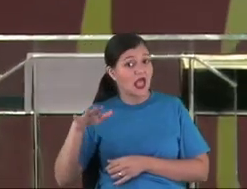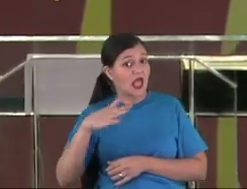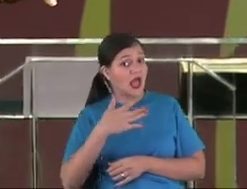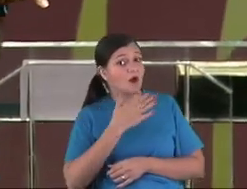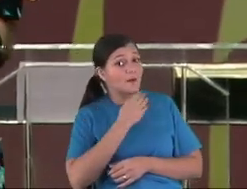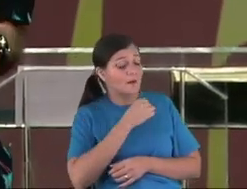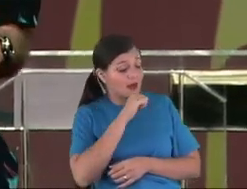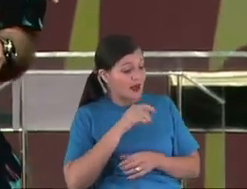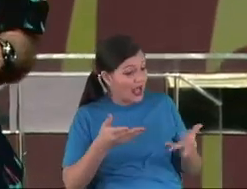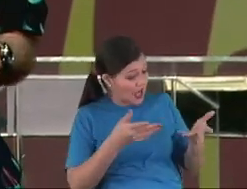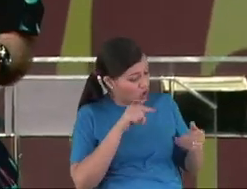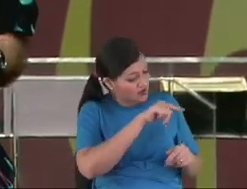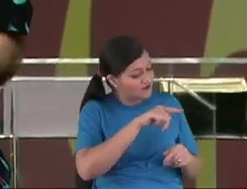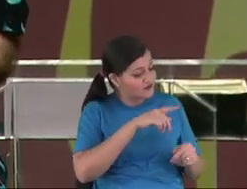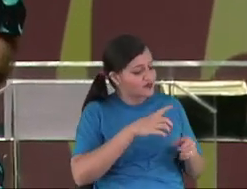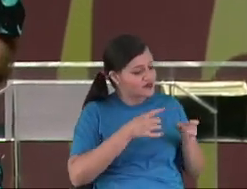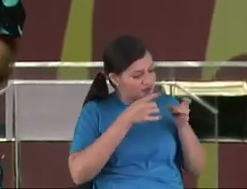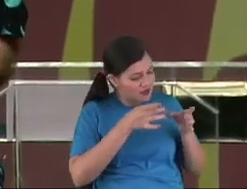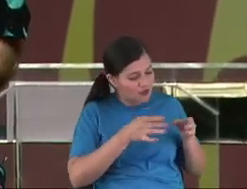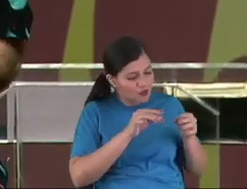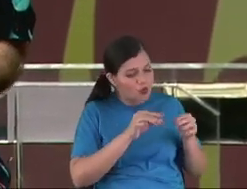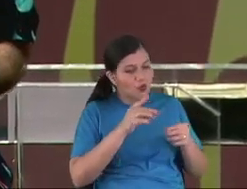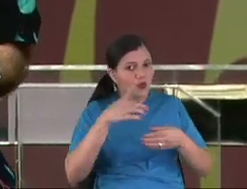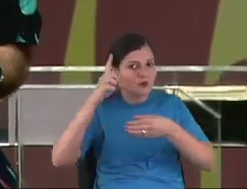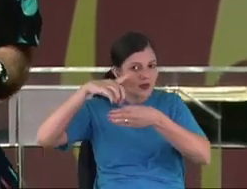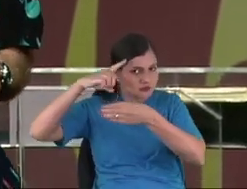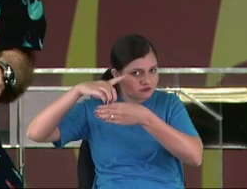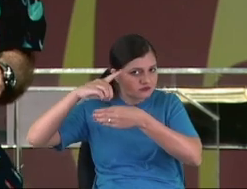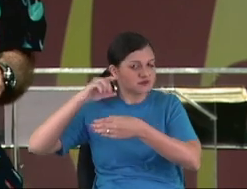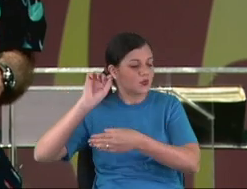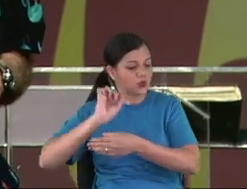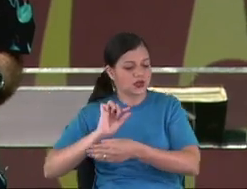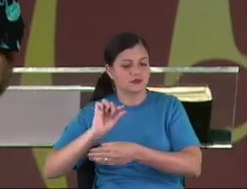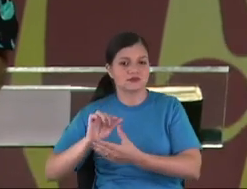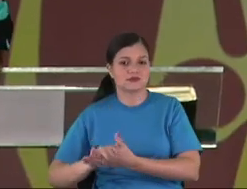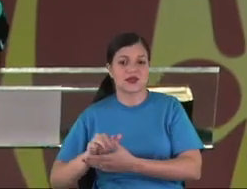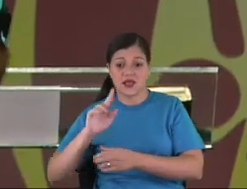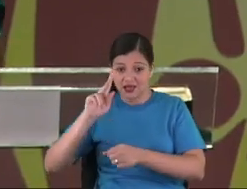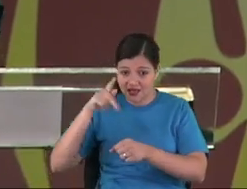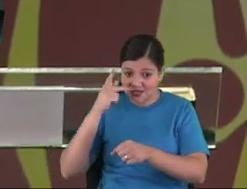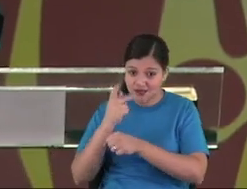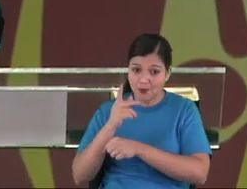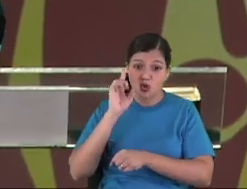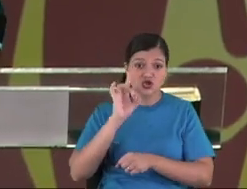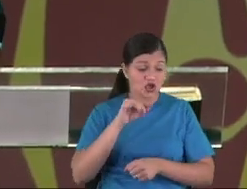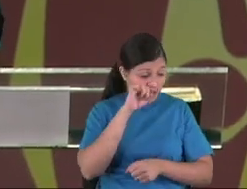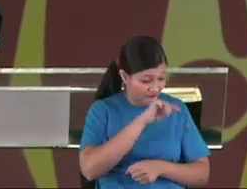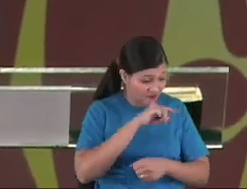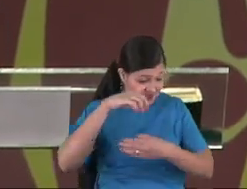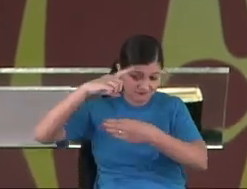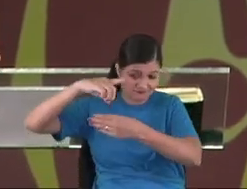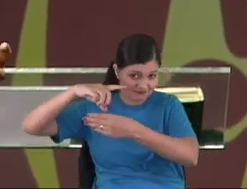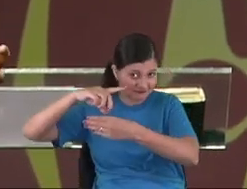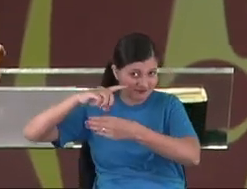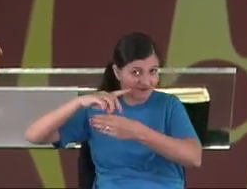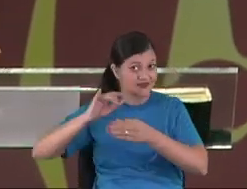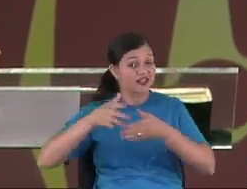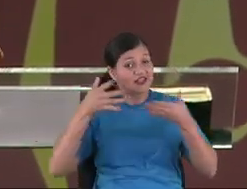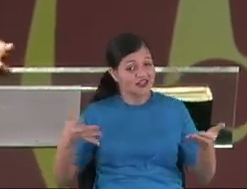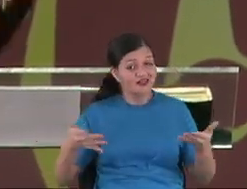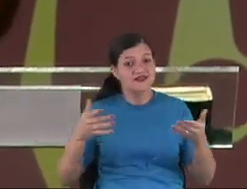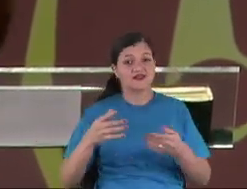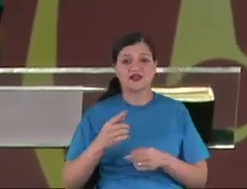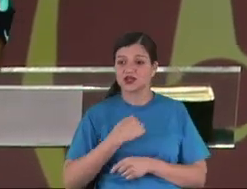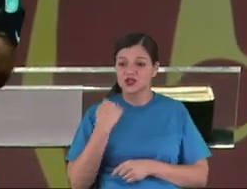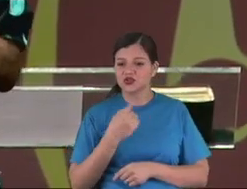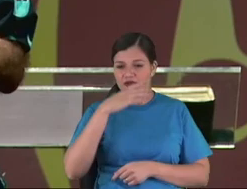And my dad said, hey, you need to have my part to God. You only, later, you give to God